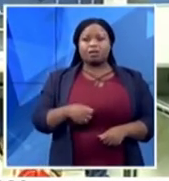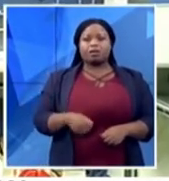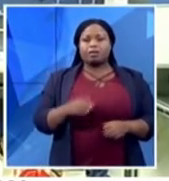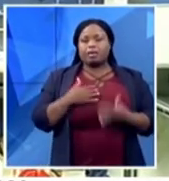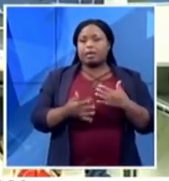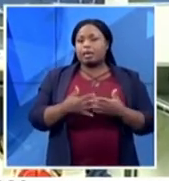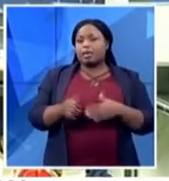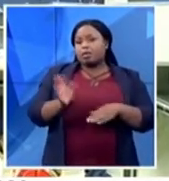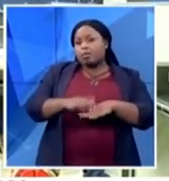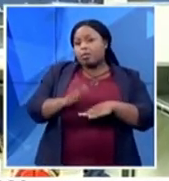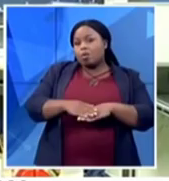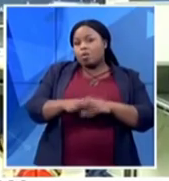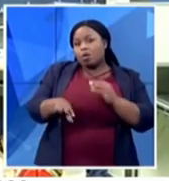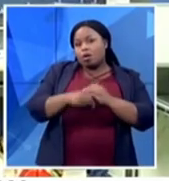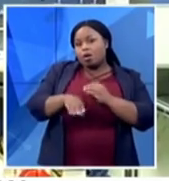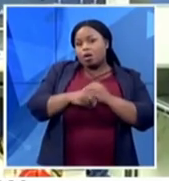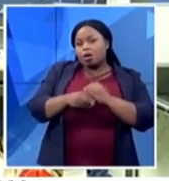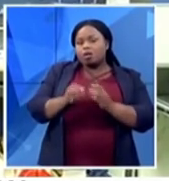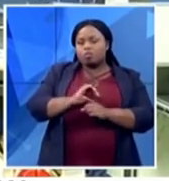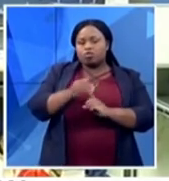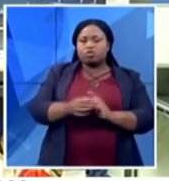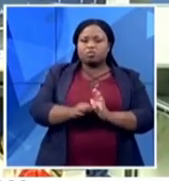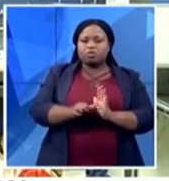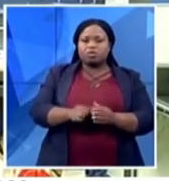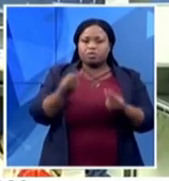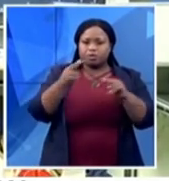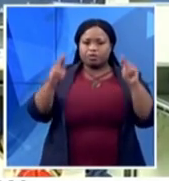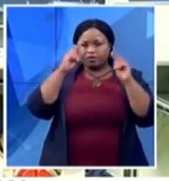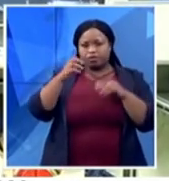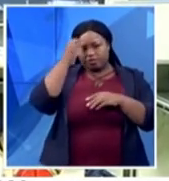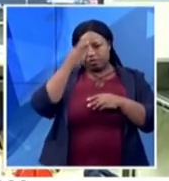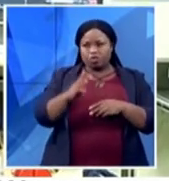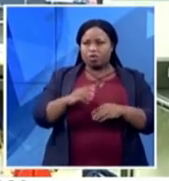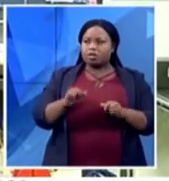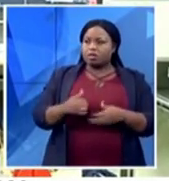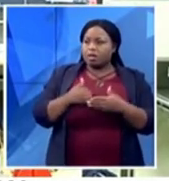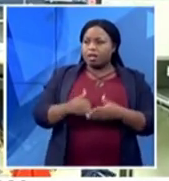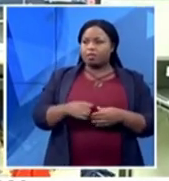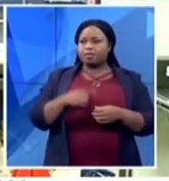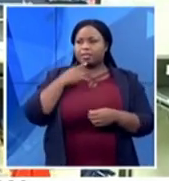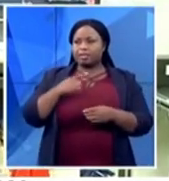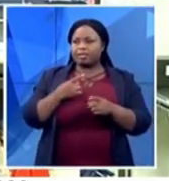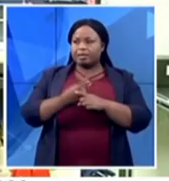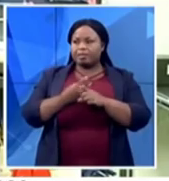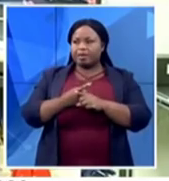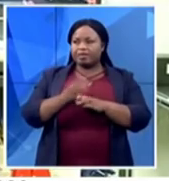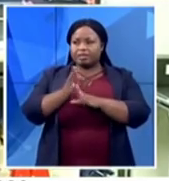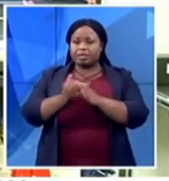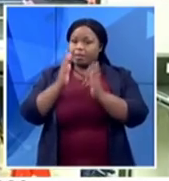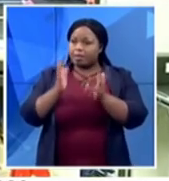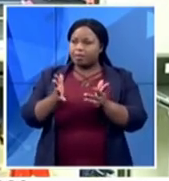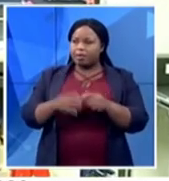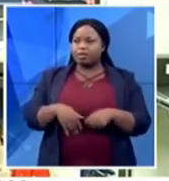the University of Pretoria is assisting and they're they're not only working with the private sector, but also Steve Biko Hospital and the city of Tswane